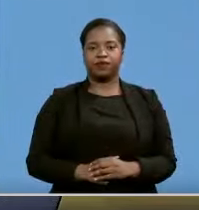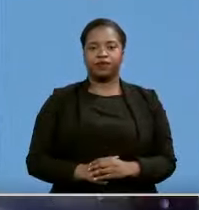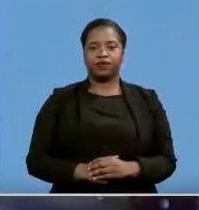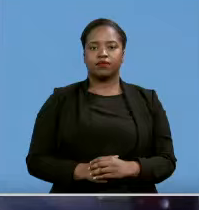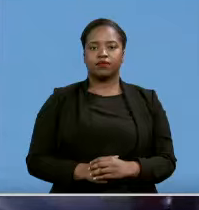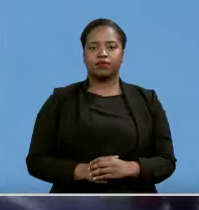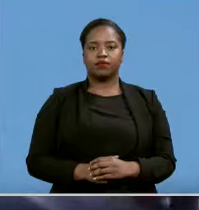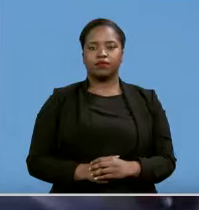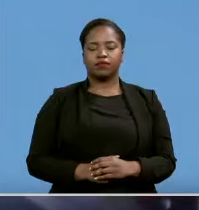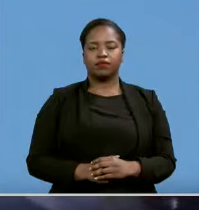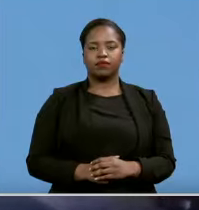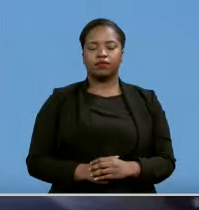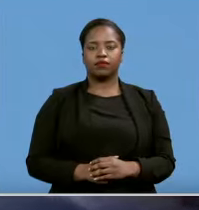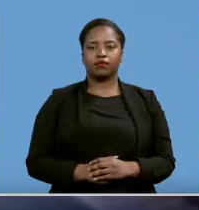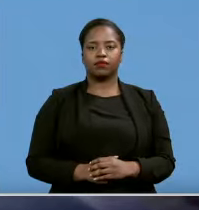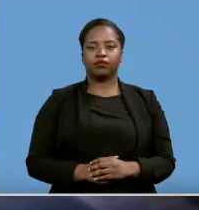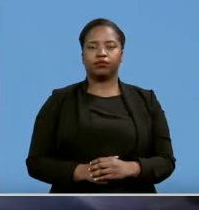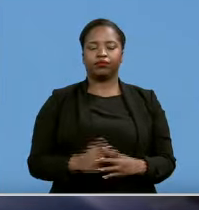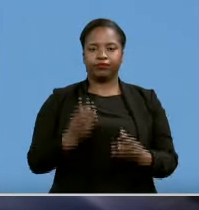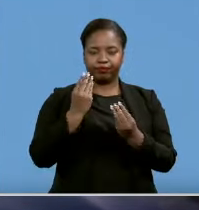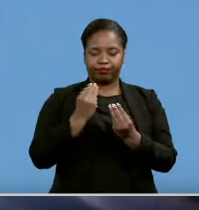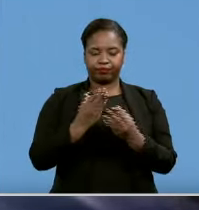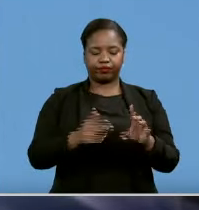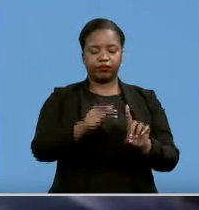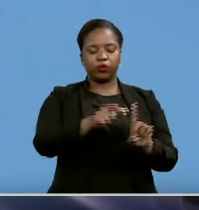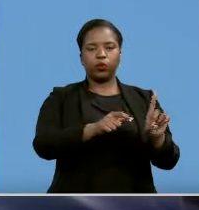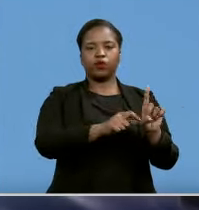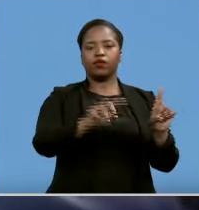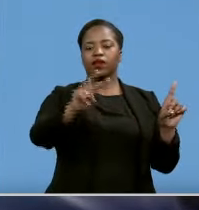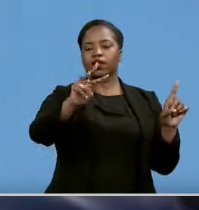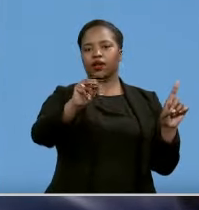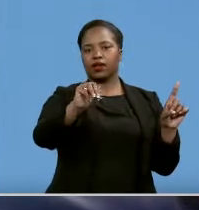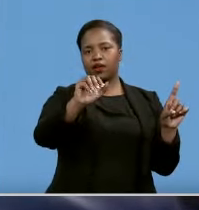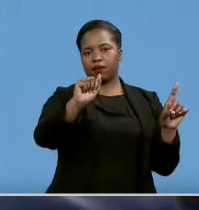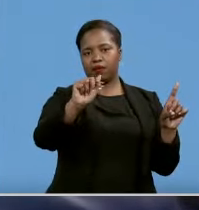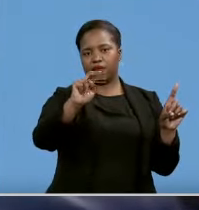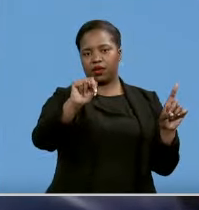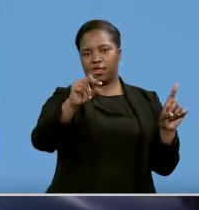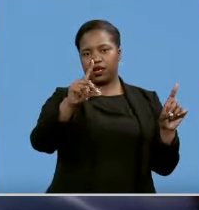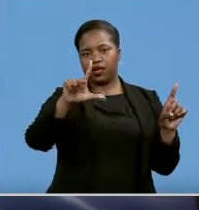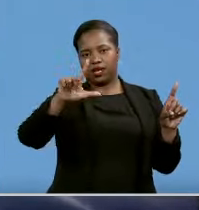I now declare Manza Petney to be the premier elect.